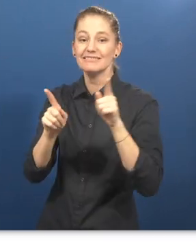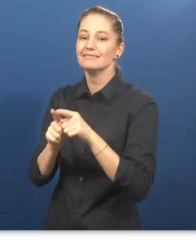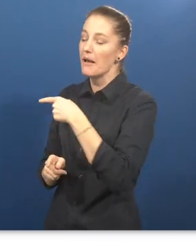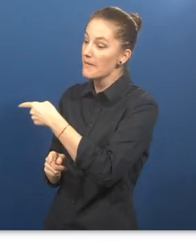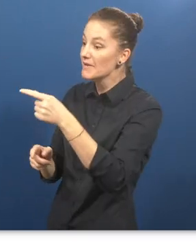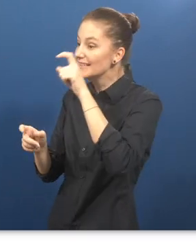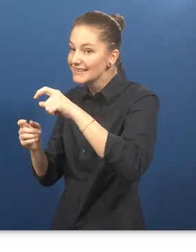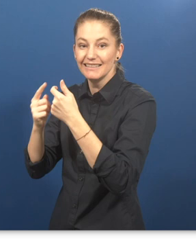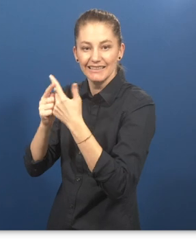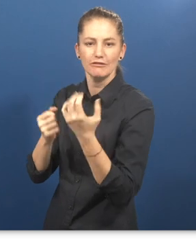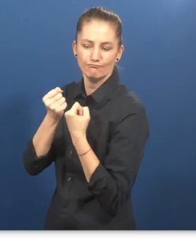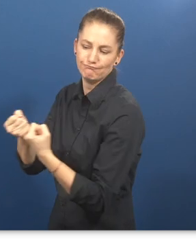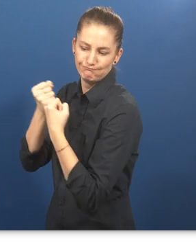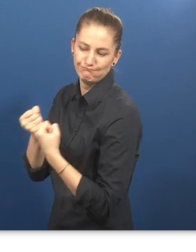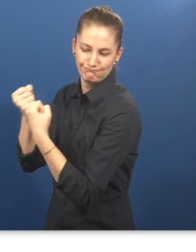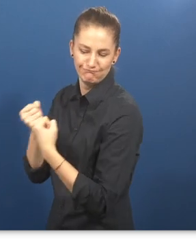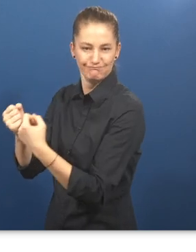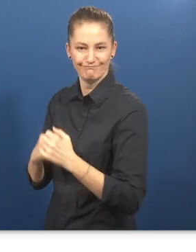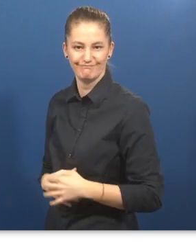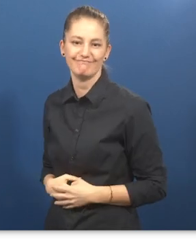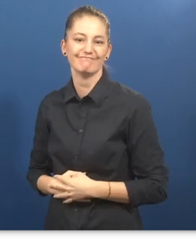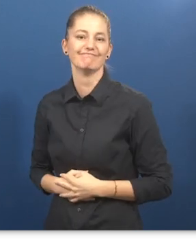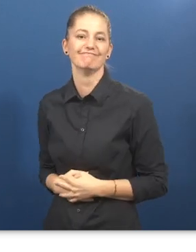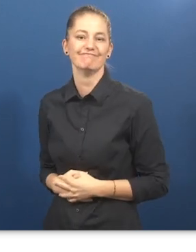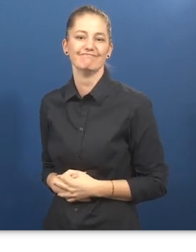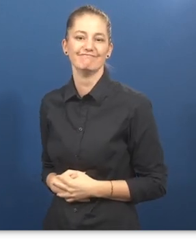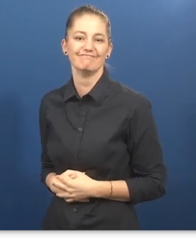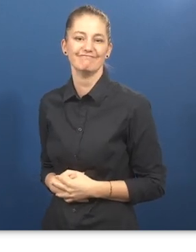zero project for a world without barriers.